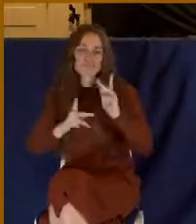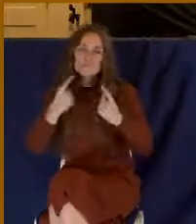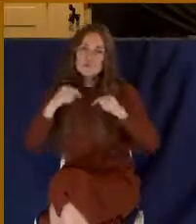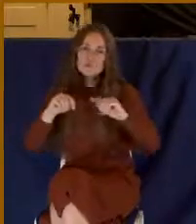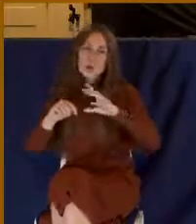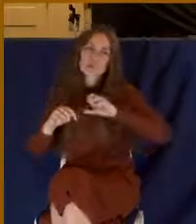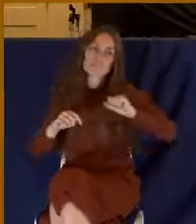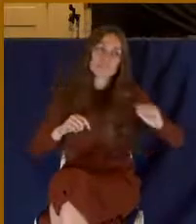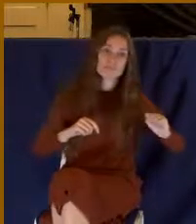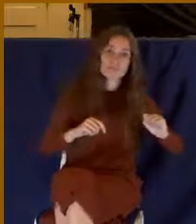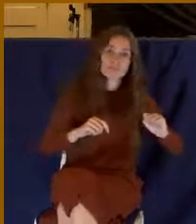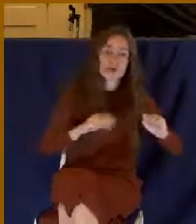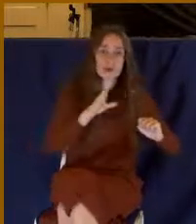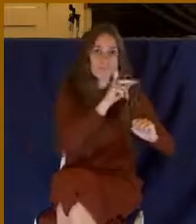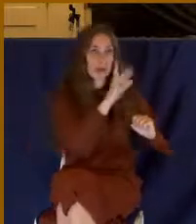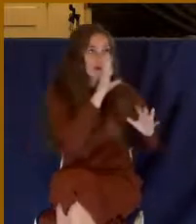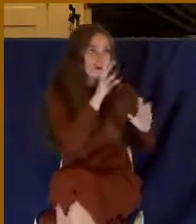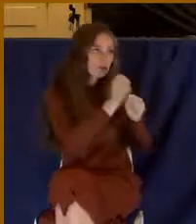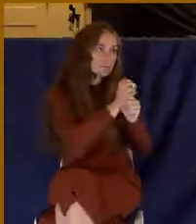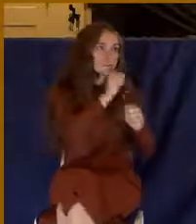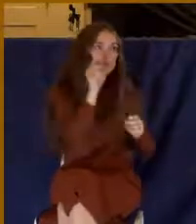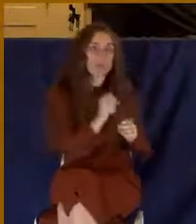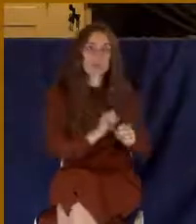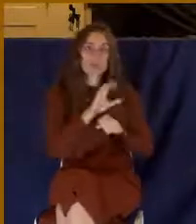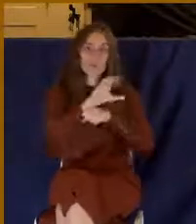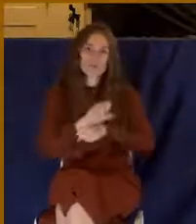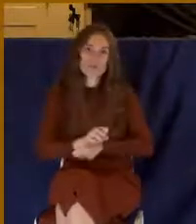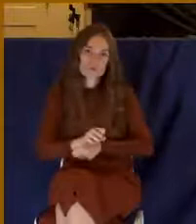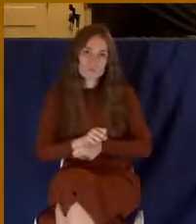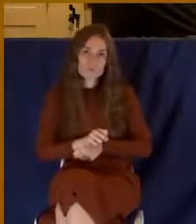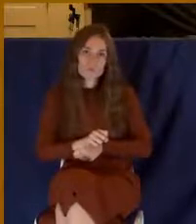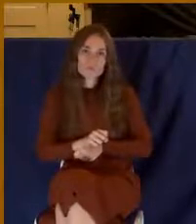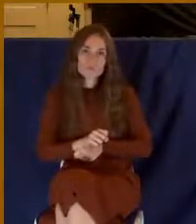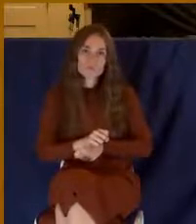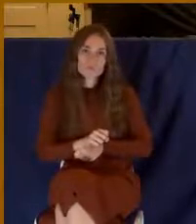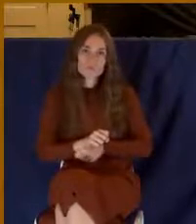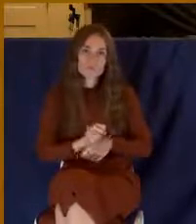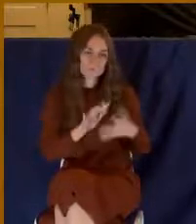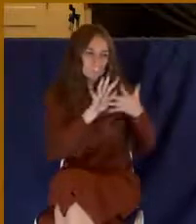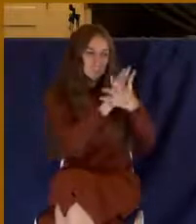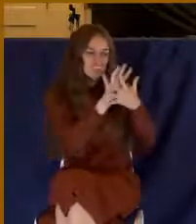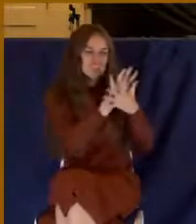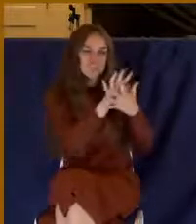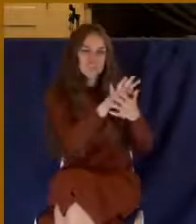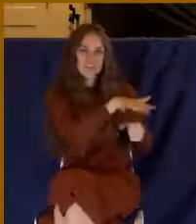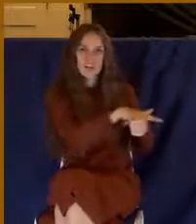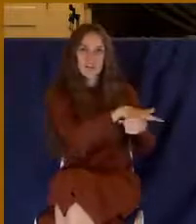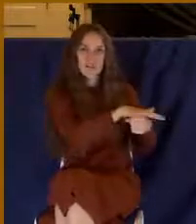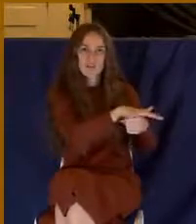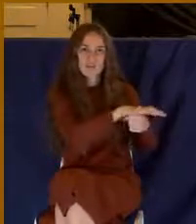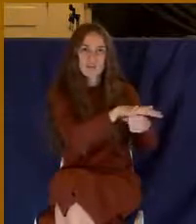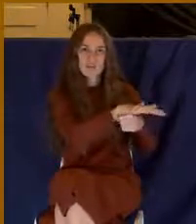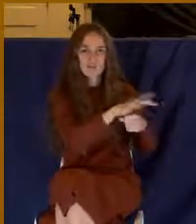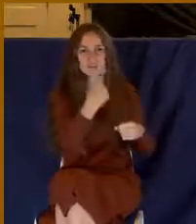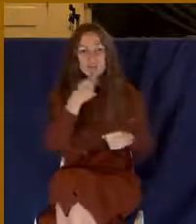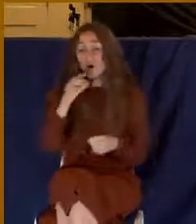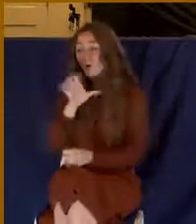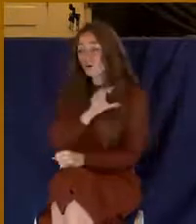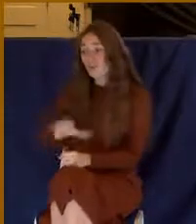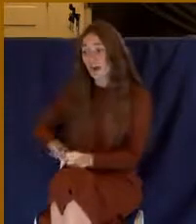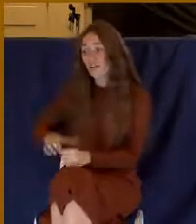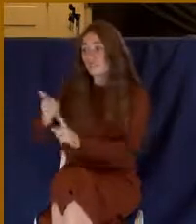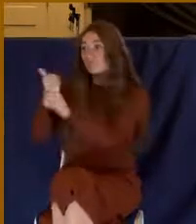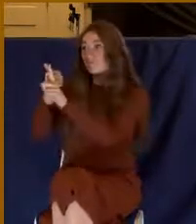into those old rituals, to drag you back into the shadow lands by saying that Christ somehow is not